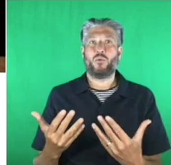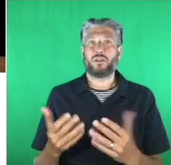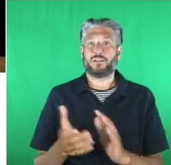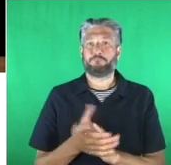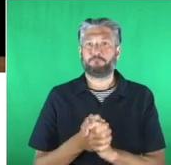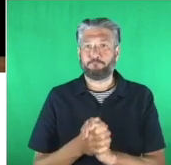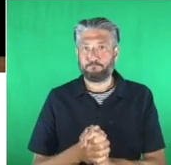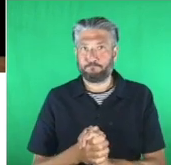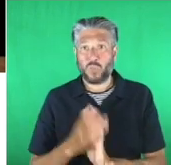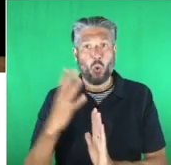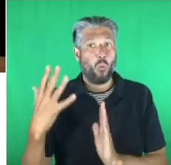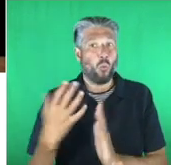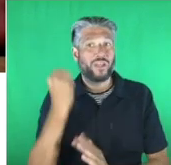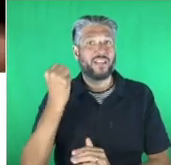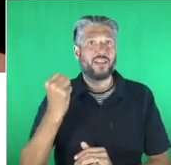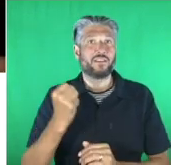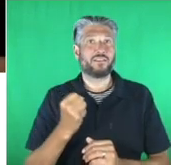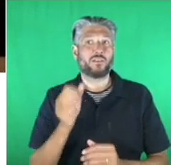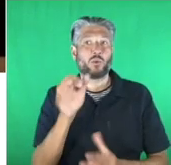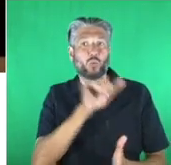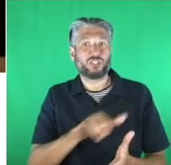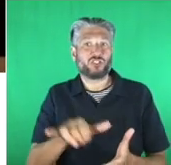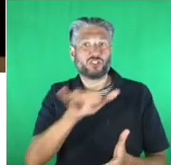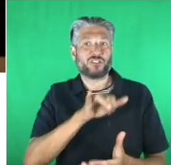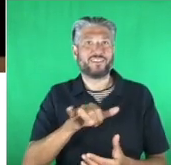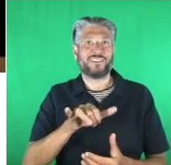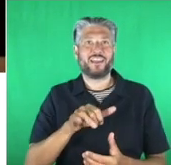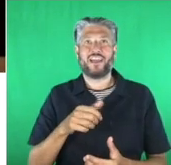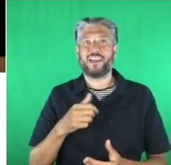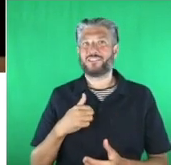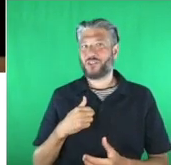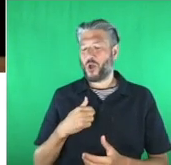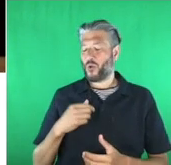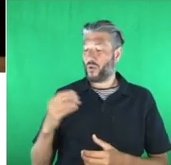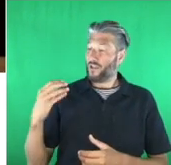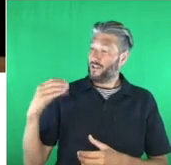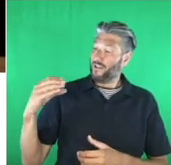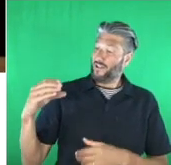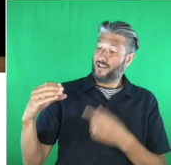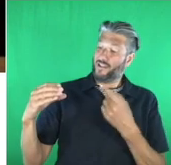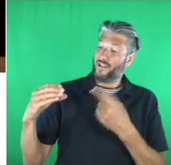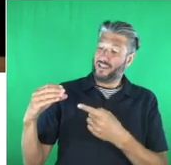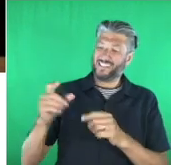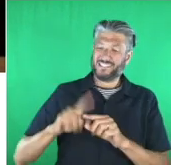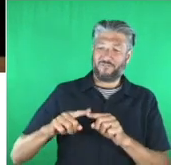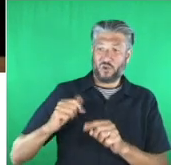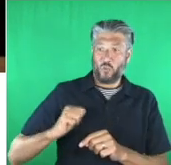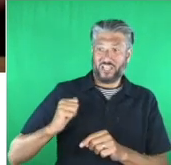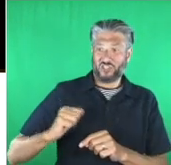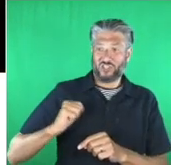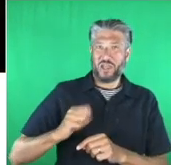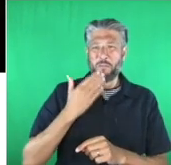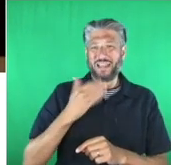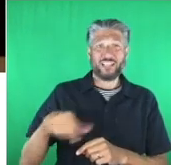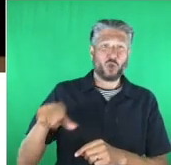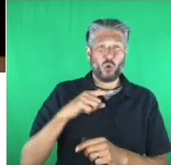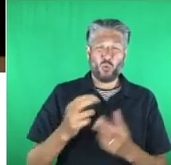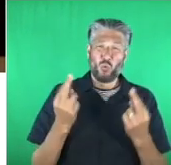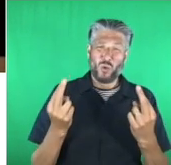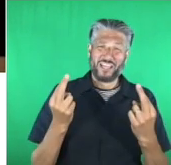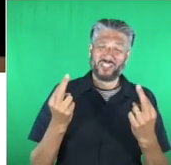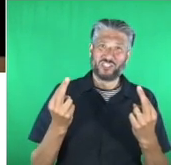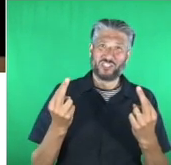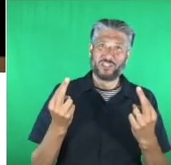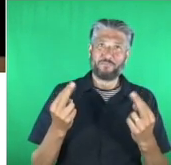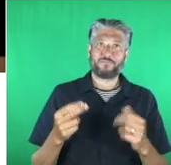our winner now to help me with this i have a little jar of wishes so everybody wish wish wish wish i also have drumroll